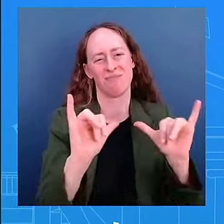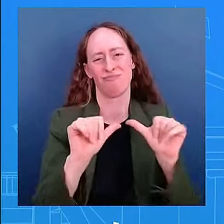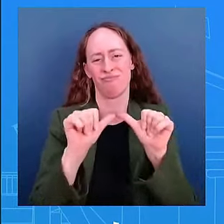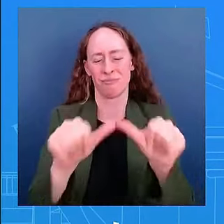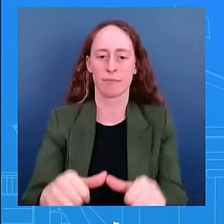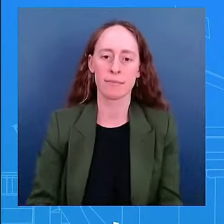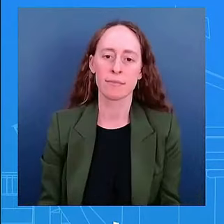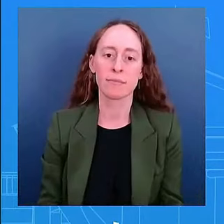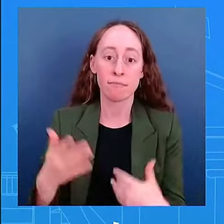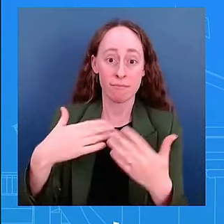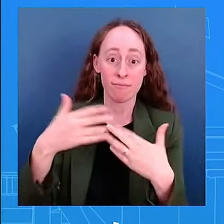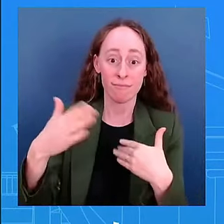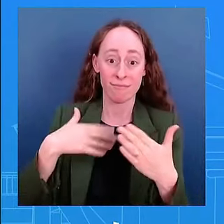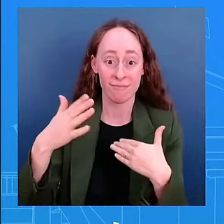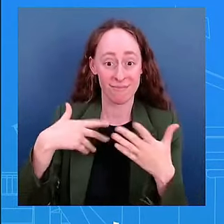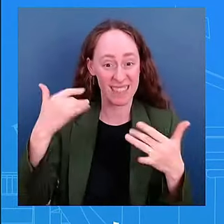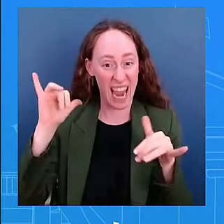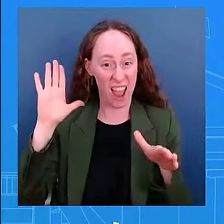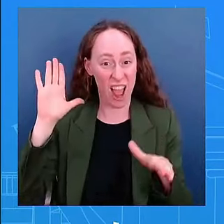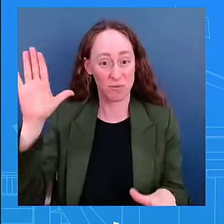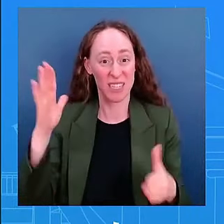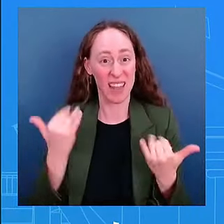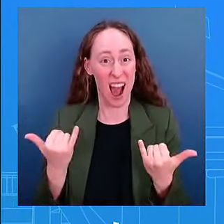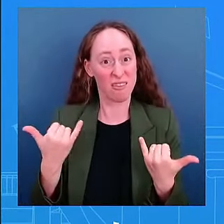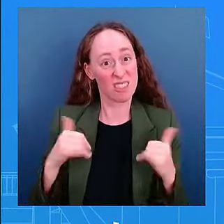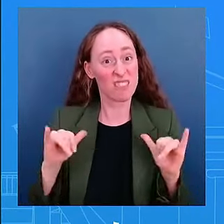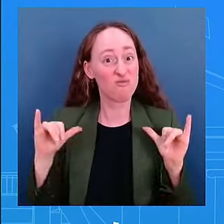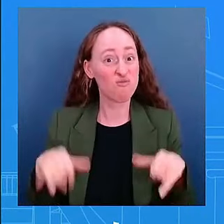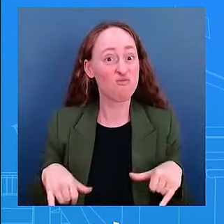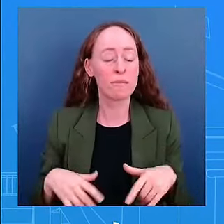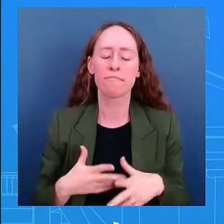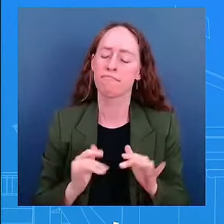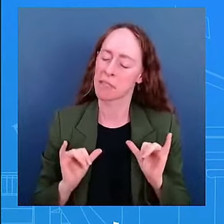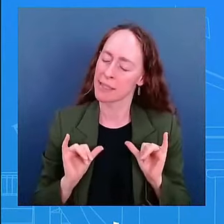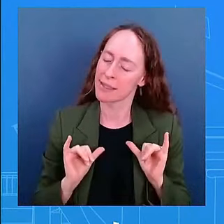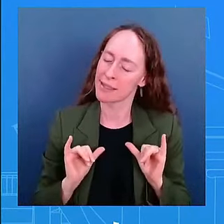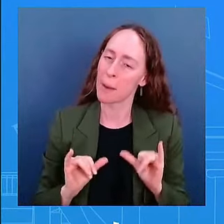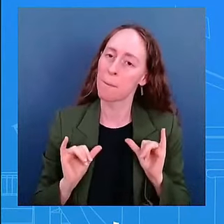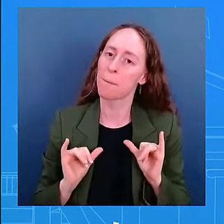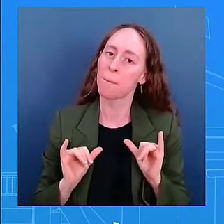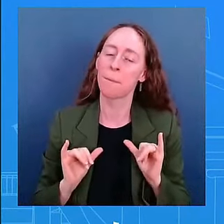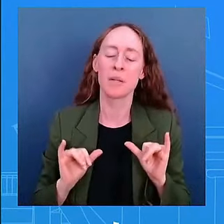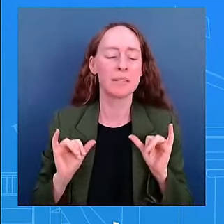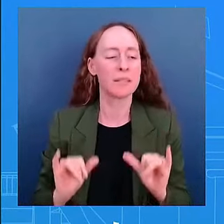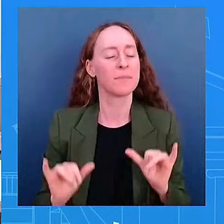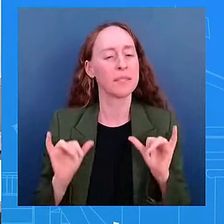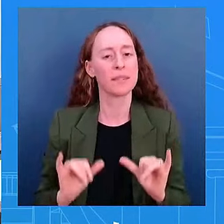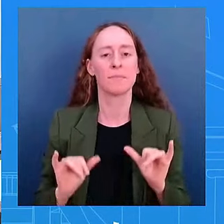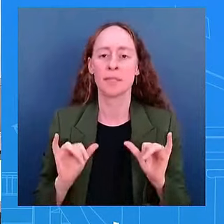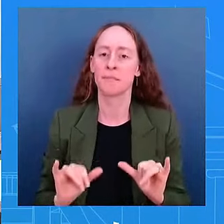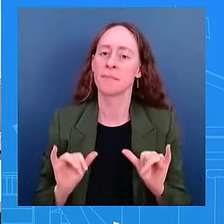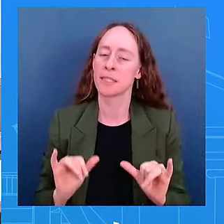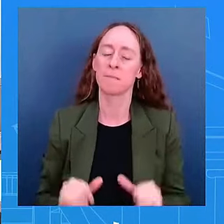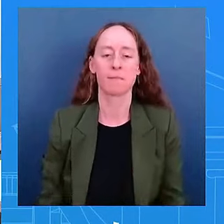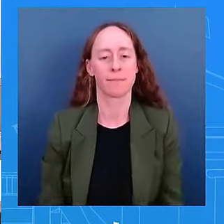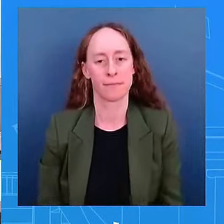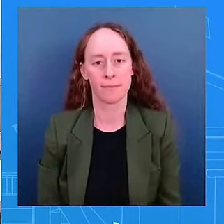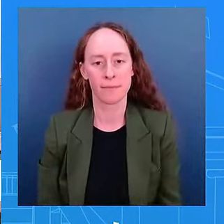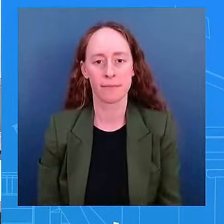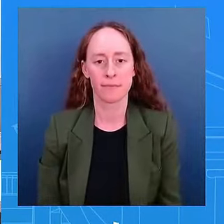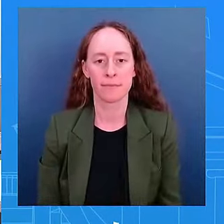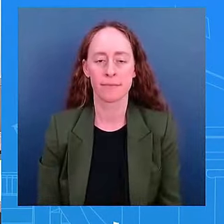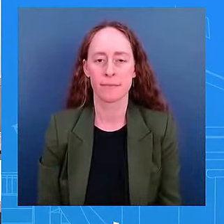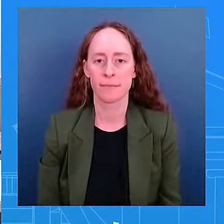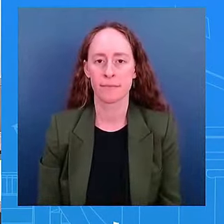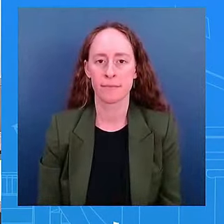sanctions that we've had throughout this administration yeah okay oh go ahead um has the president